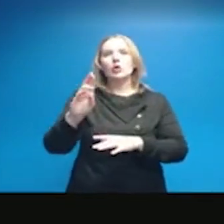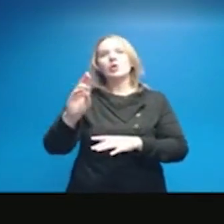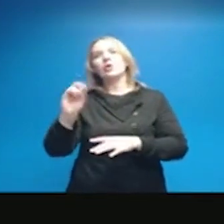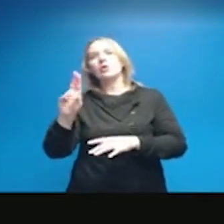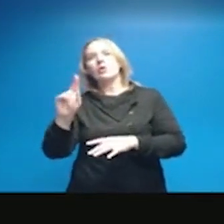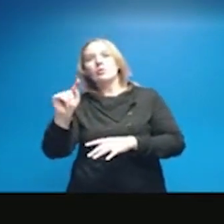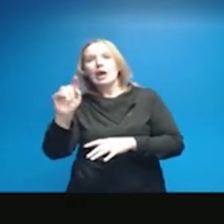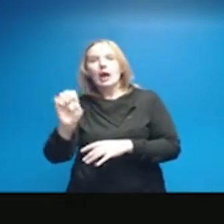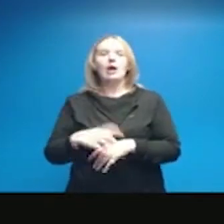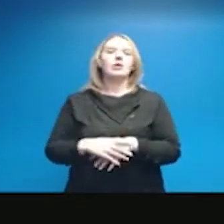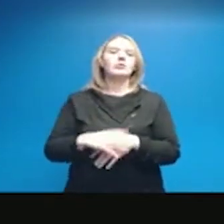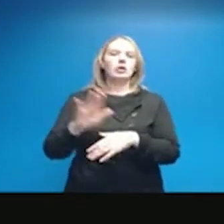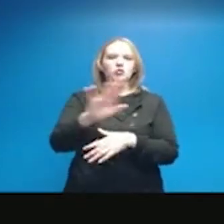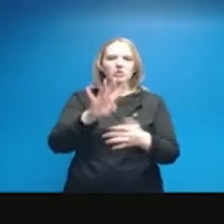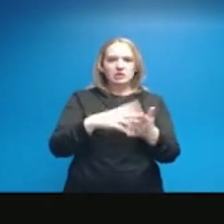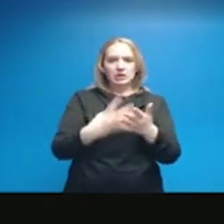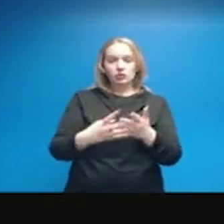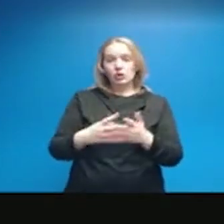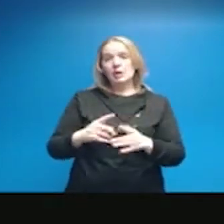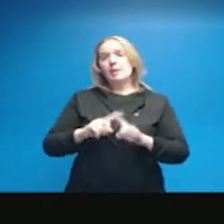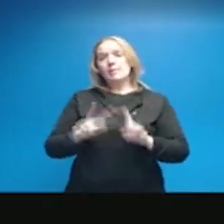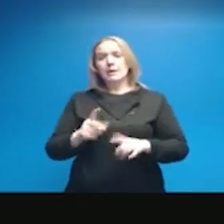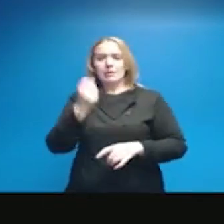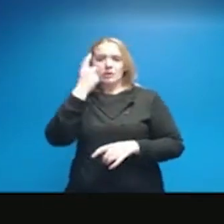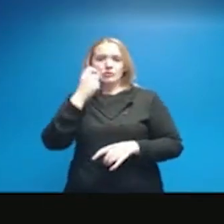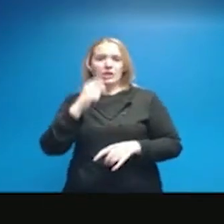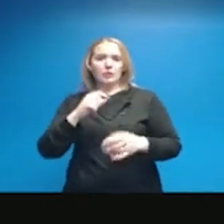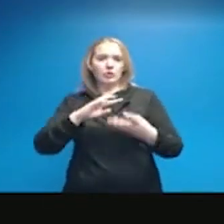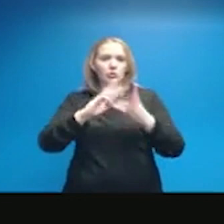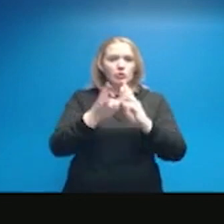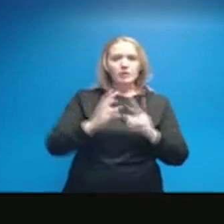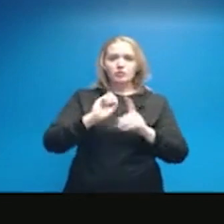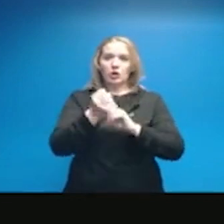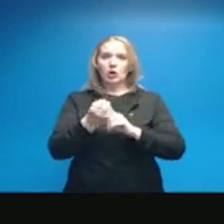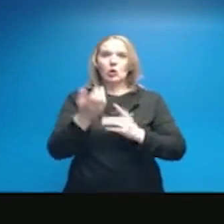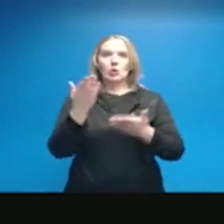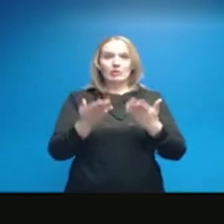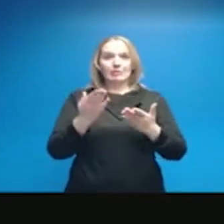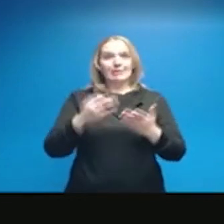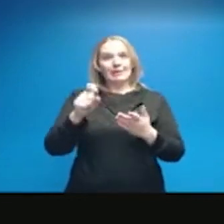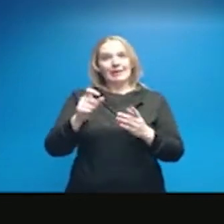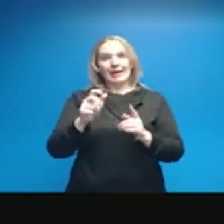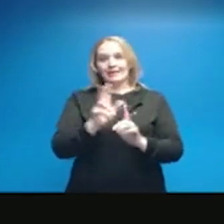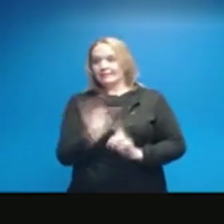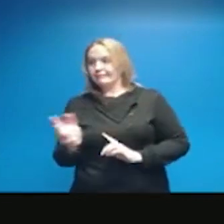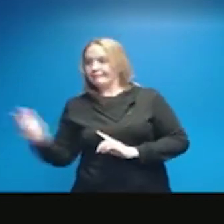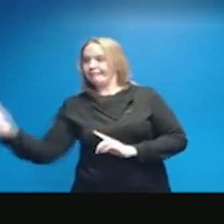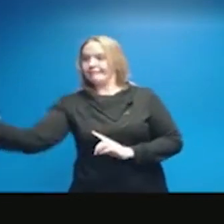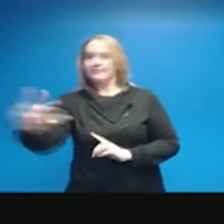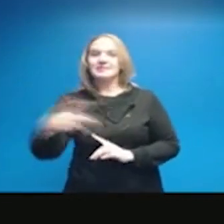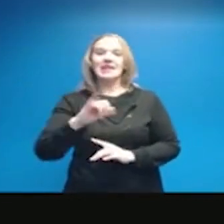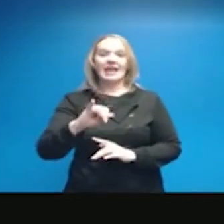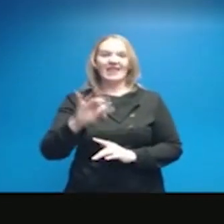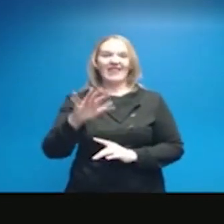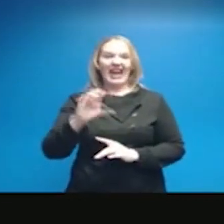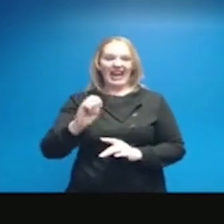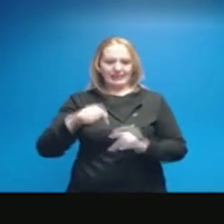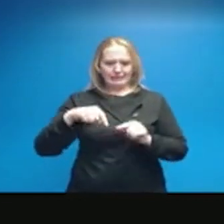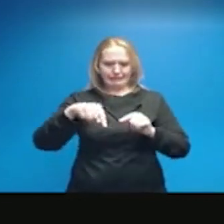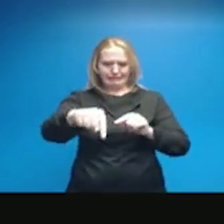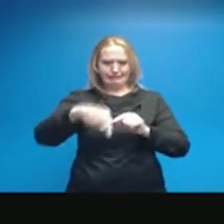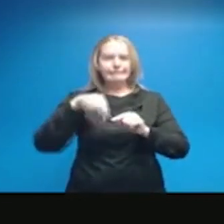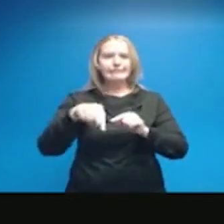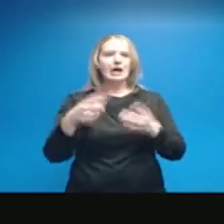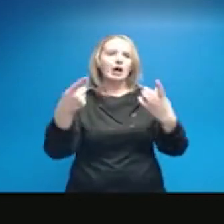with the weather and the circumstances, to be patient. We may have to detour if there are places that become icy. But we'll make sure